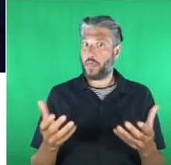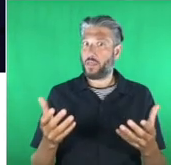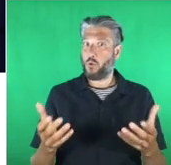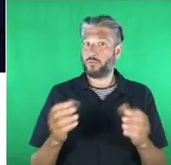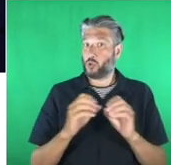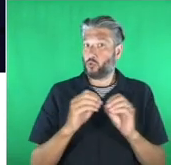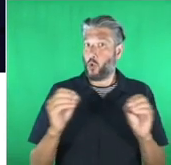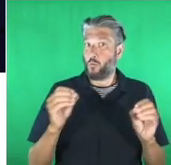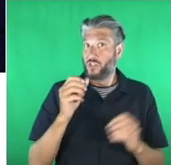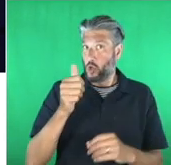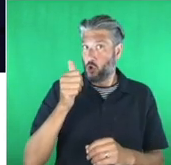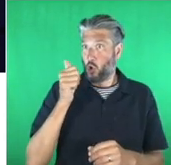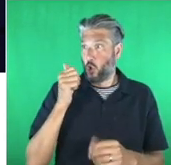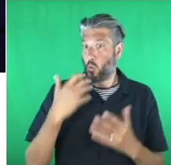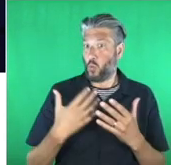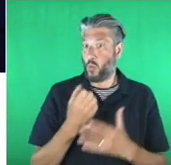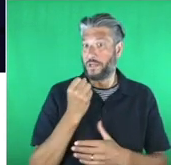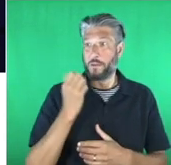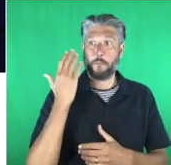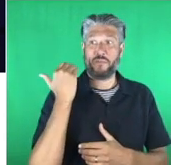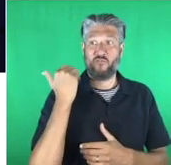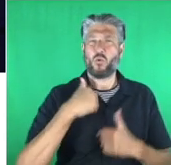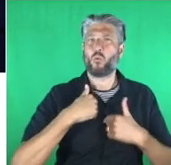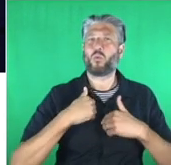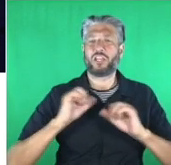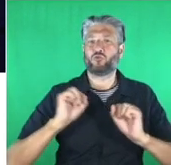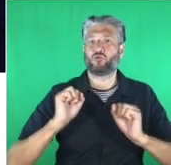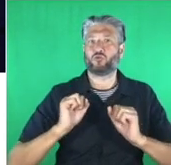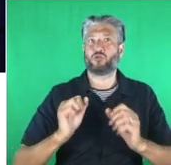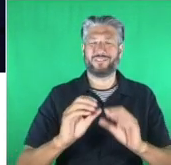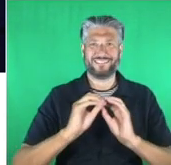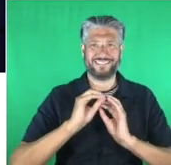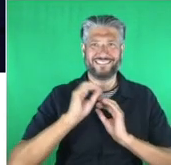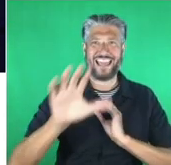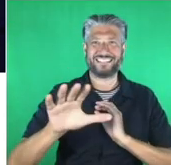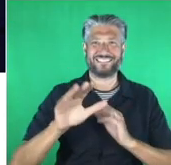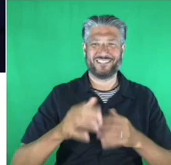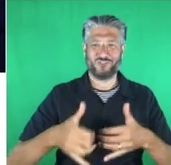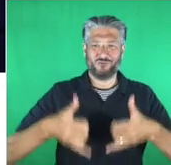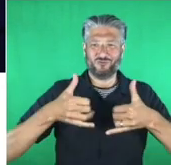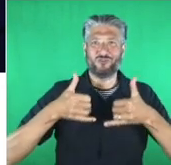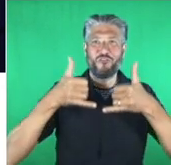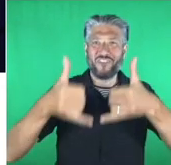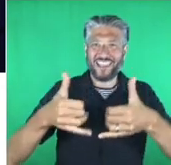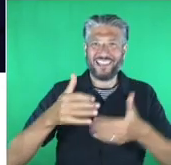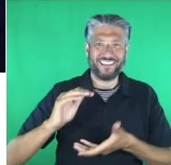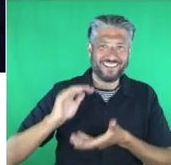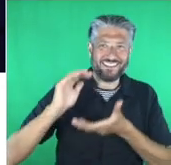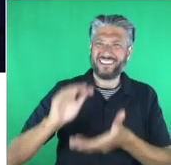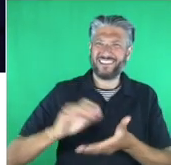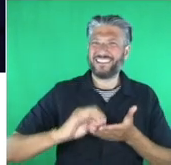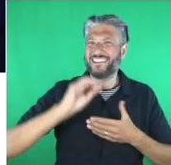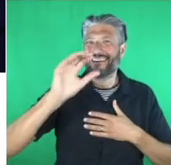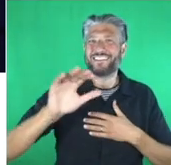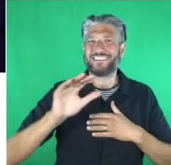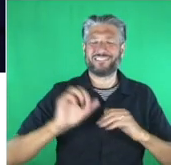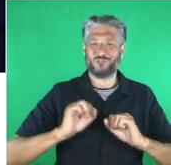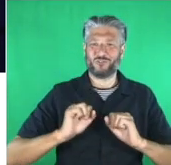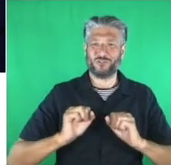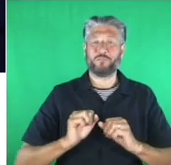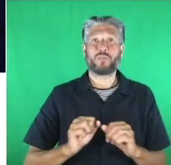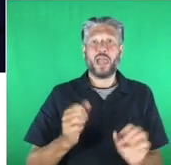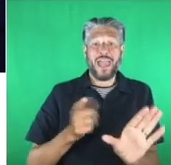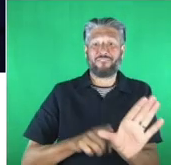so we haven't sent them their trophy it's been bugging me so every year we produce uh handmade